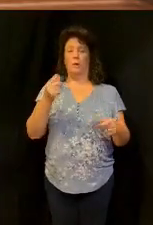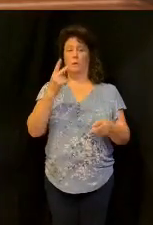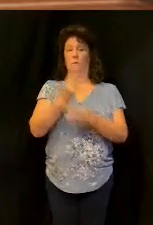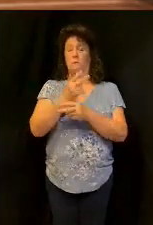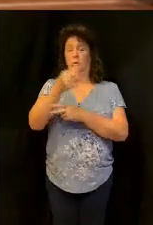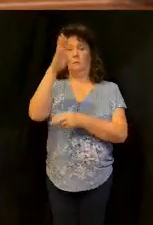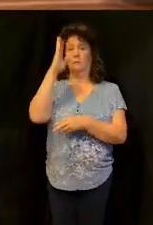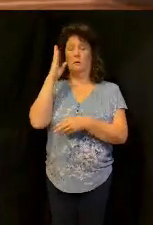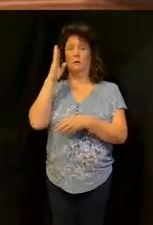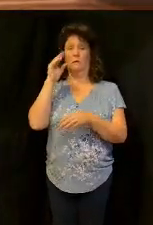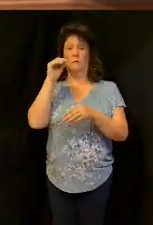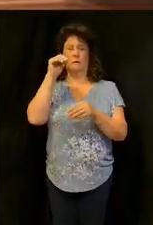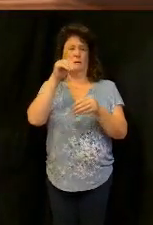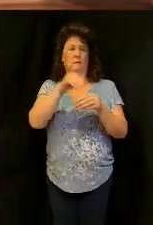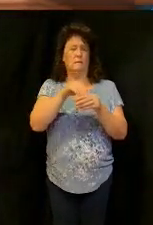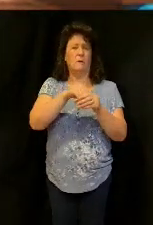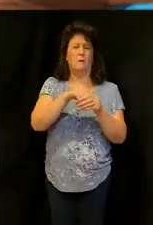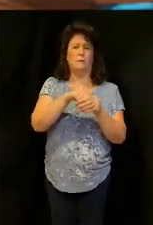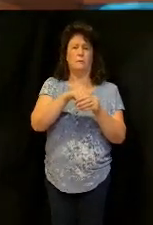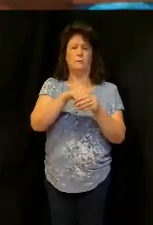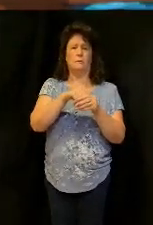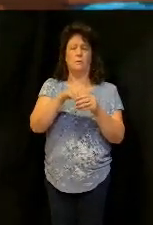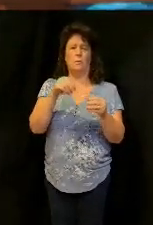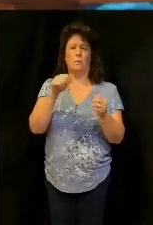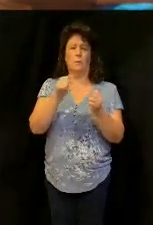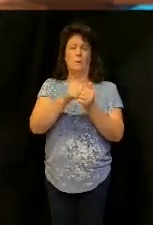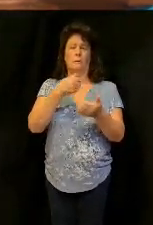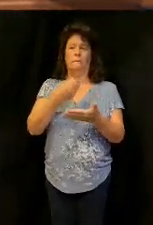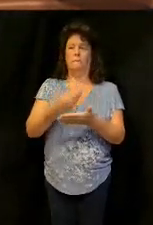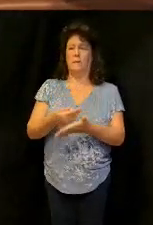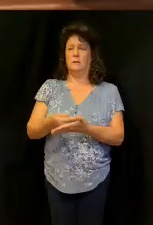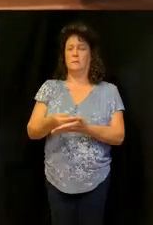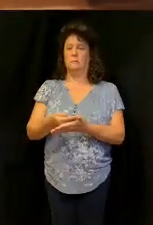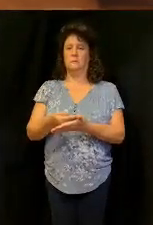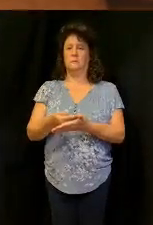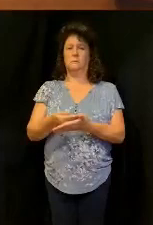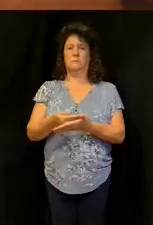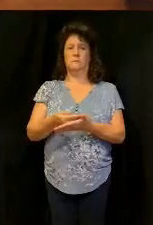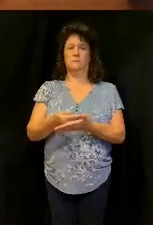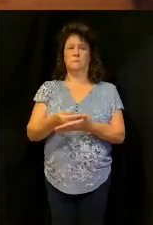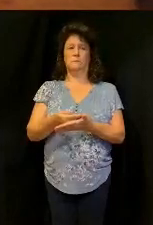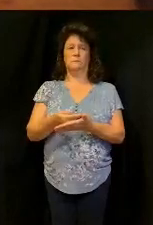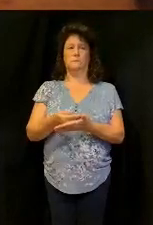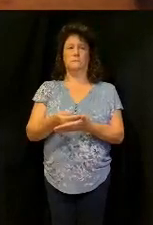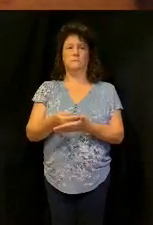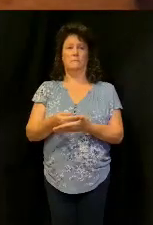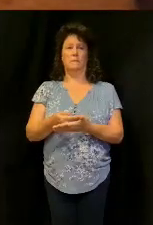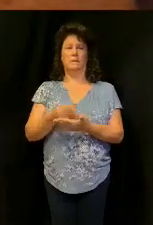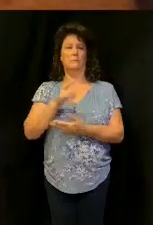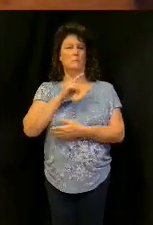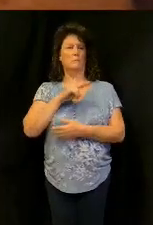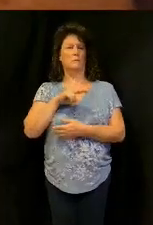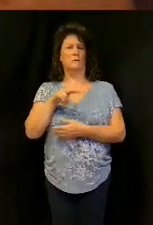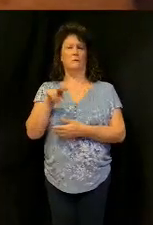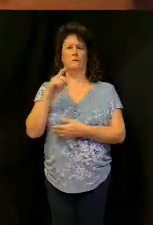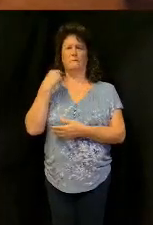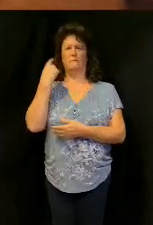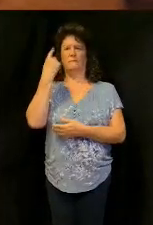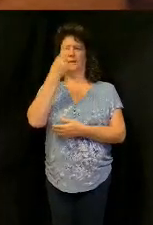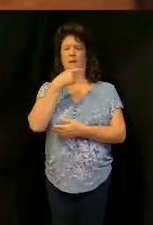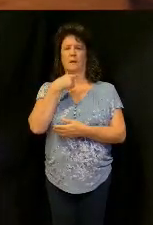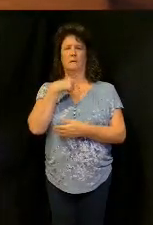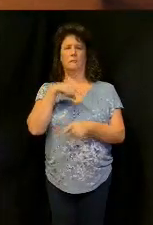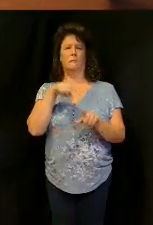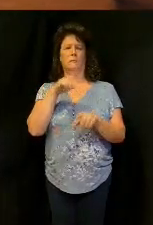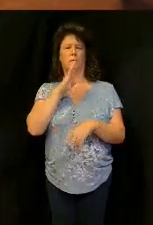amen, keeping God involved in your finances, praise the Lord, you got to look at your face up here sometimes, you know, especially